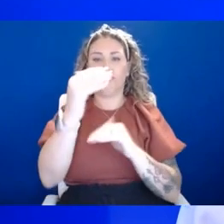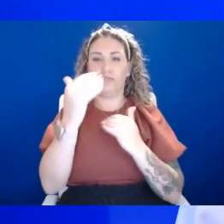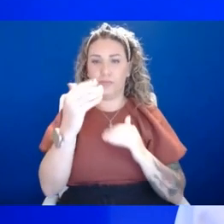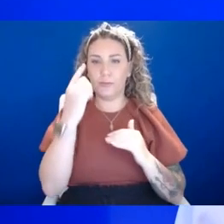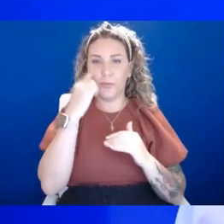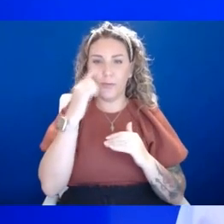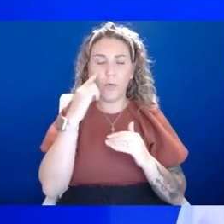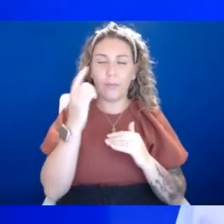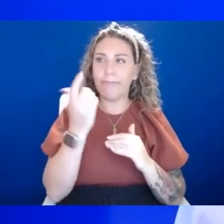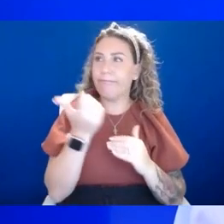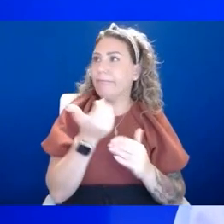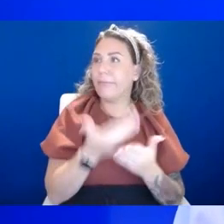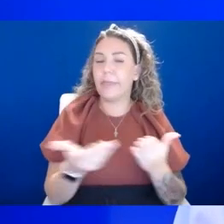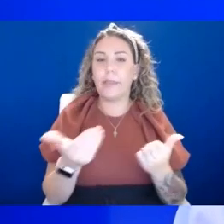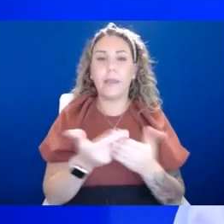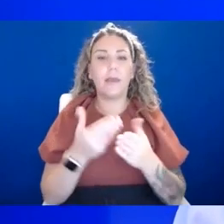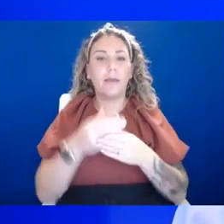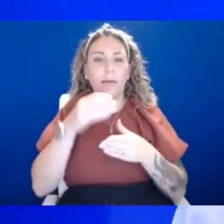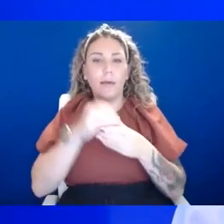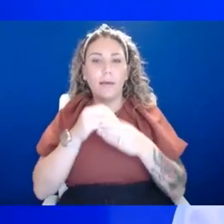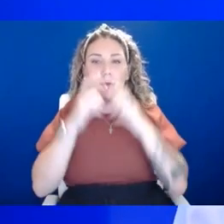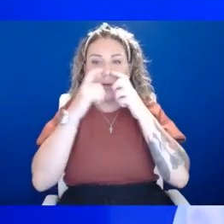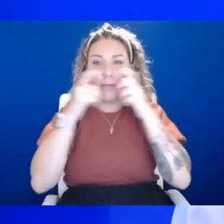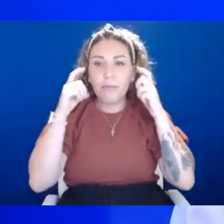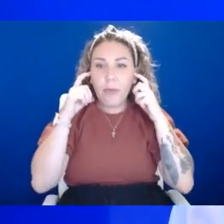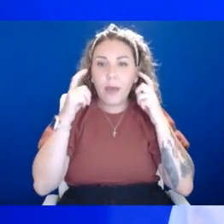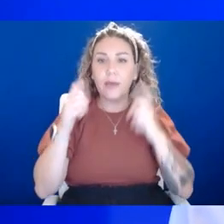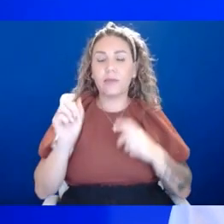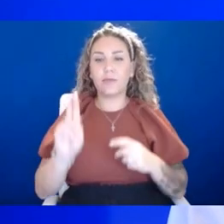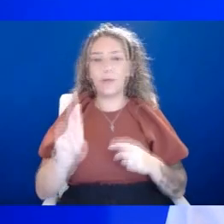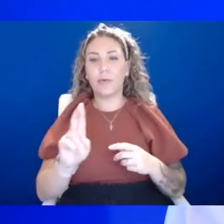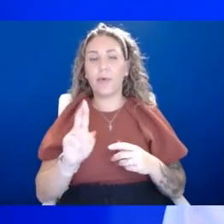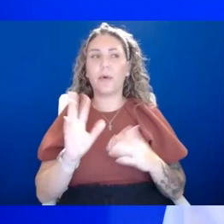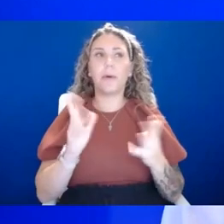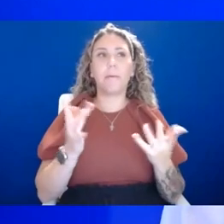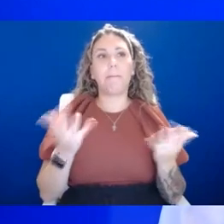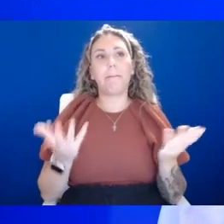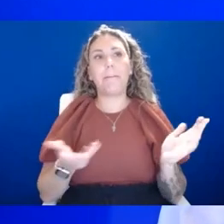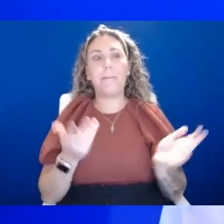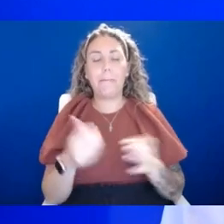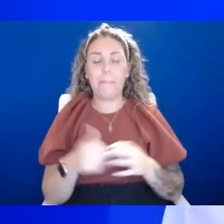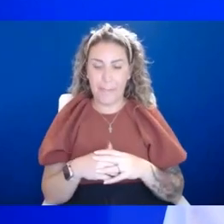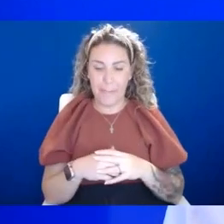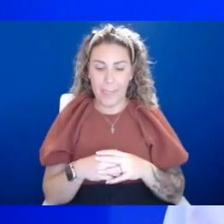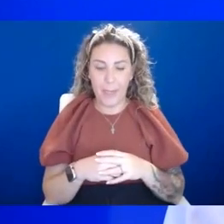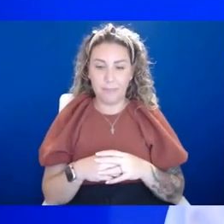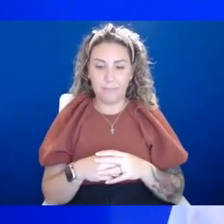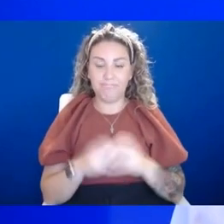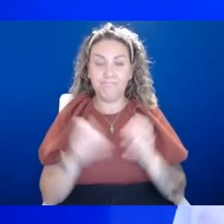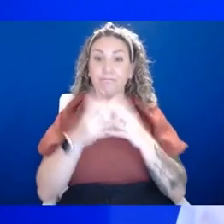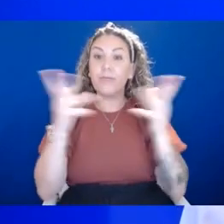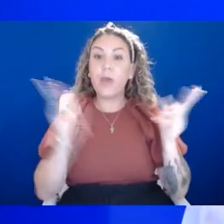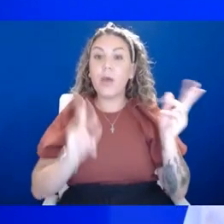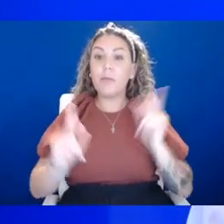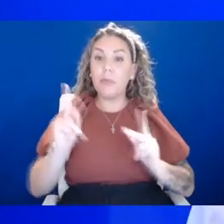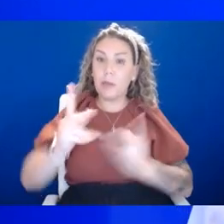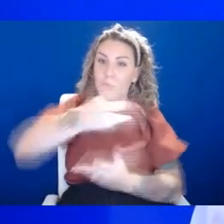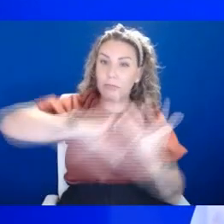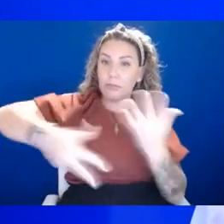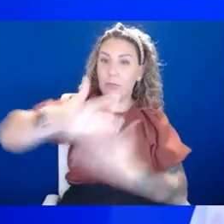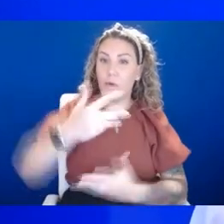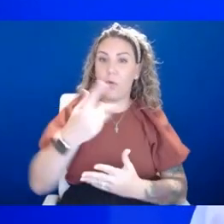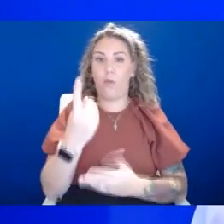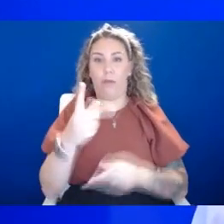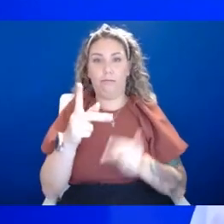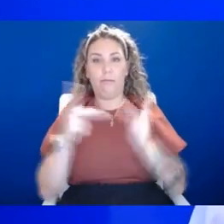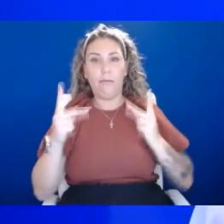indoor masking or, uh, uh, the amount of people in a certain area, but also it continues